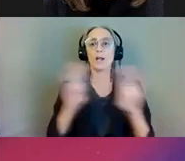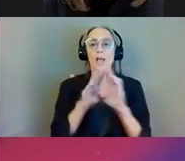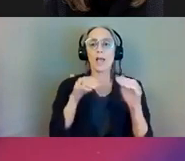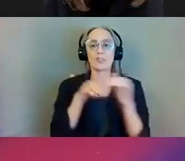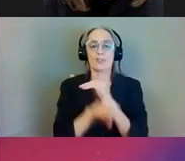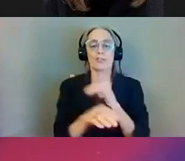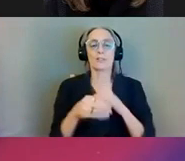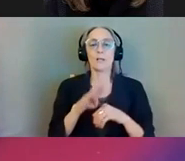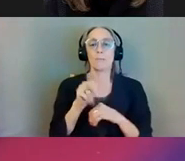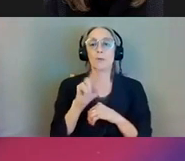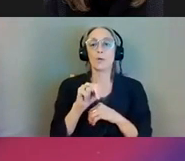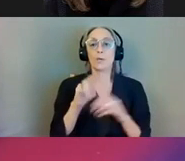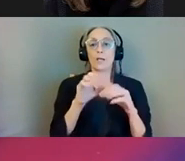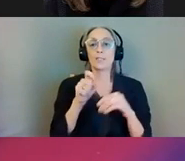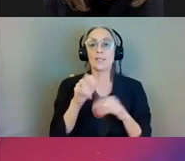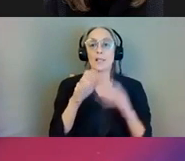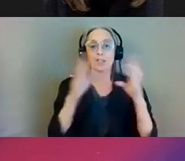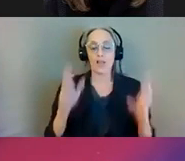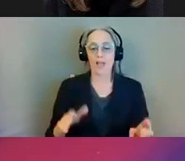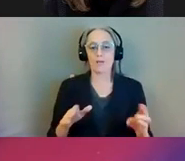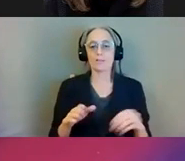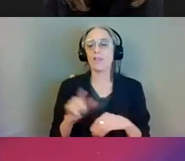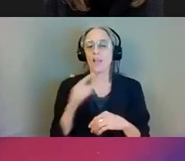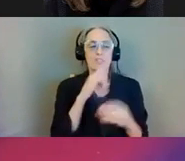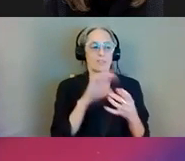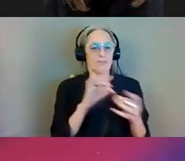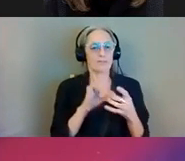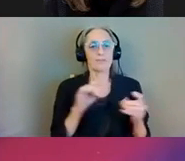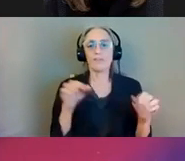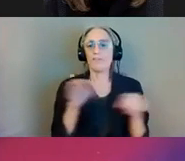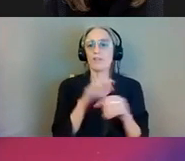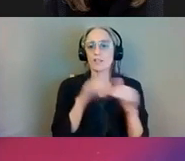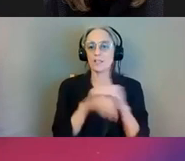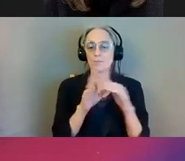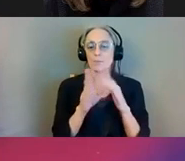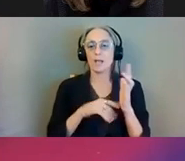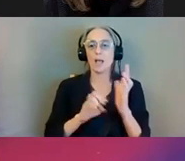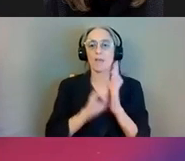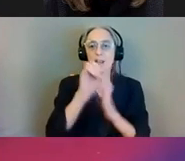station house, as Katrina mentioned, will be fully accessible and includes an elevator and escalator for passengers.